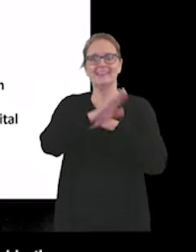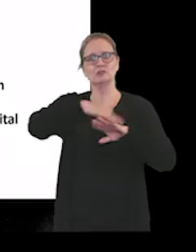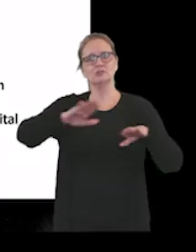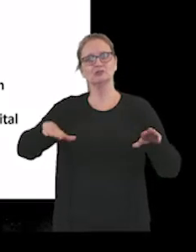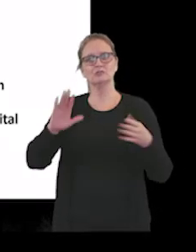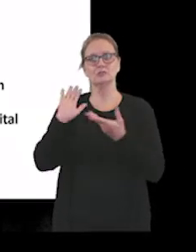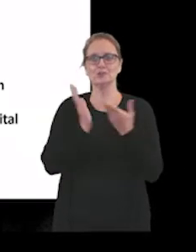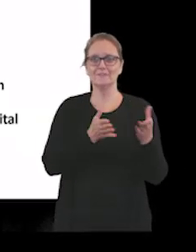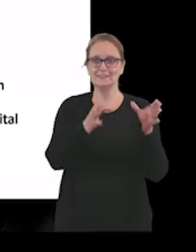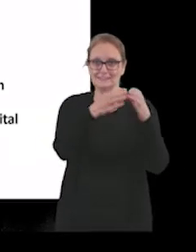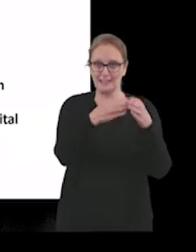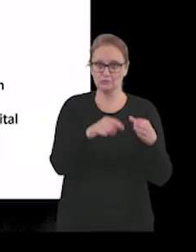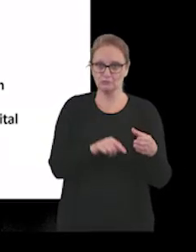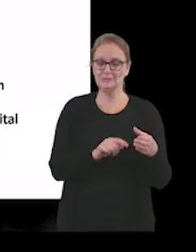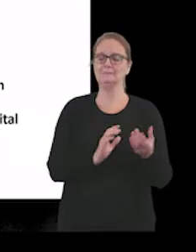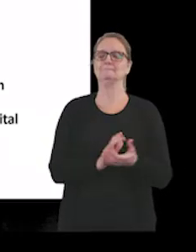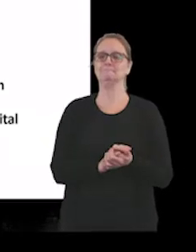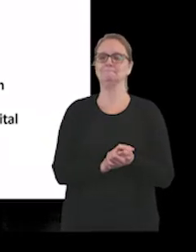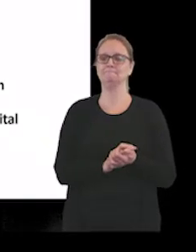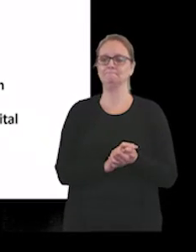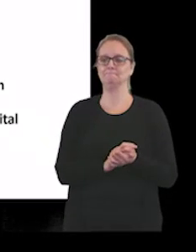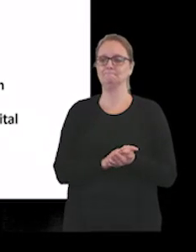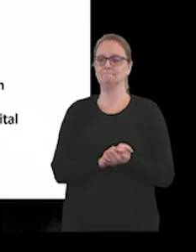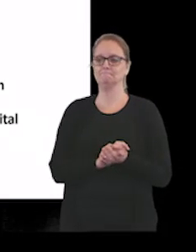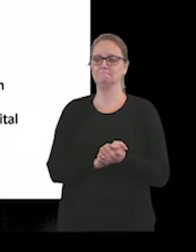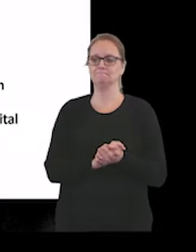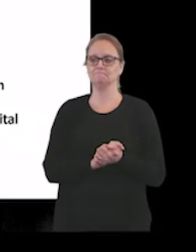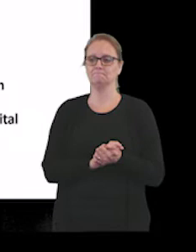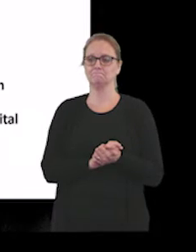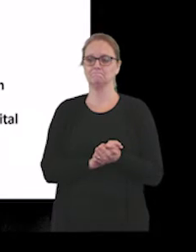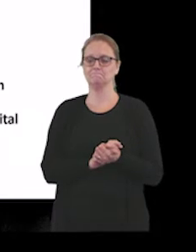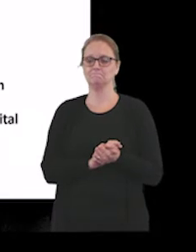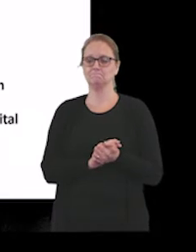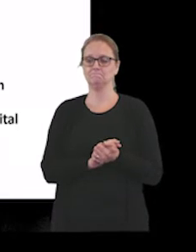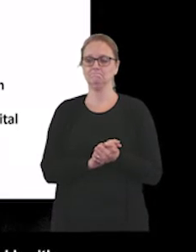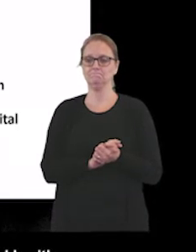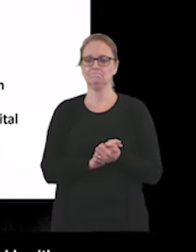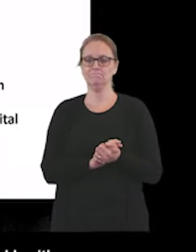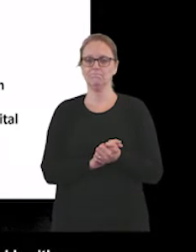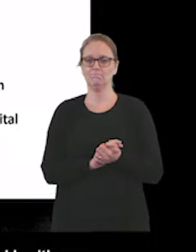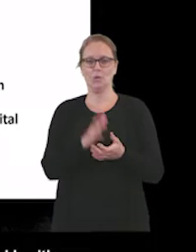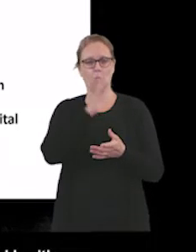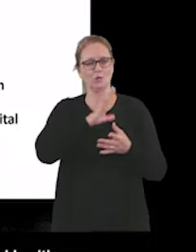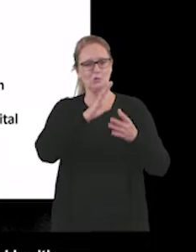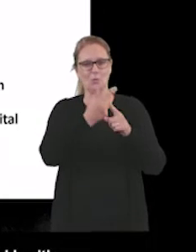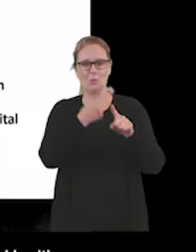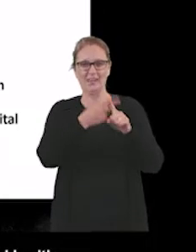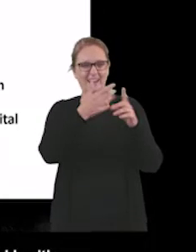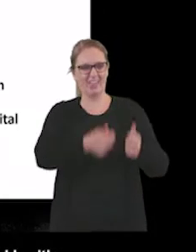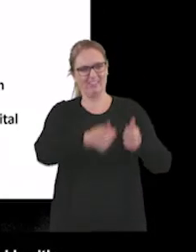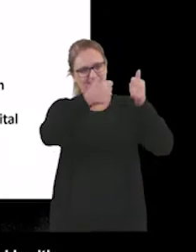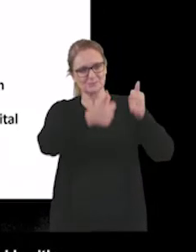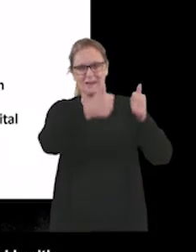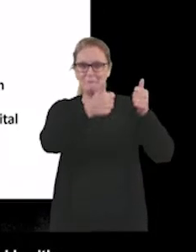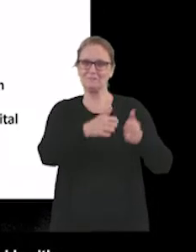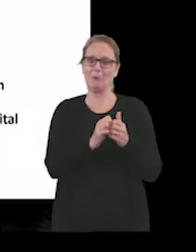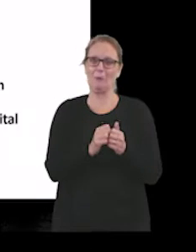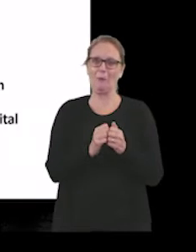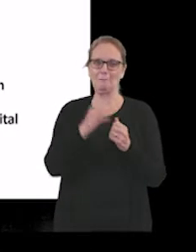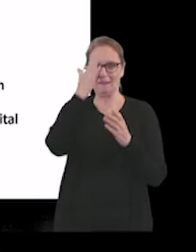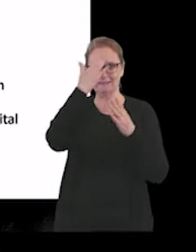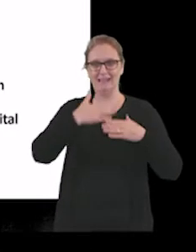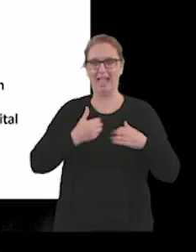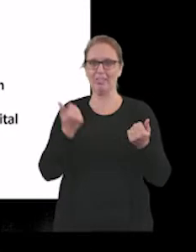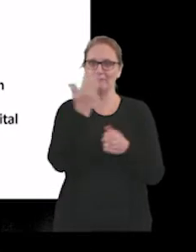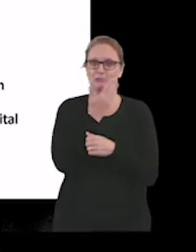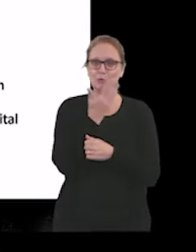category. And just want a quick thumbs up for the mental health support teams in schools. Had